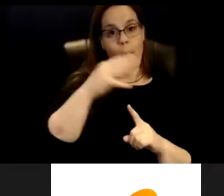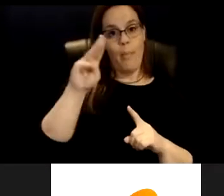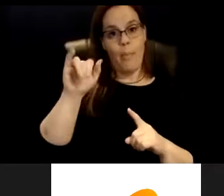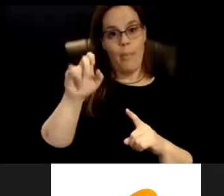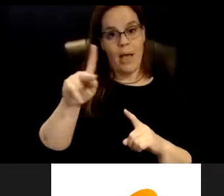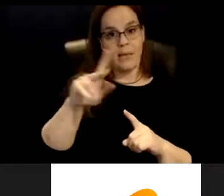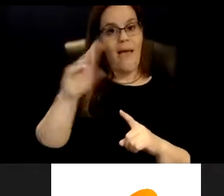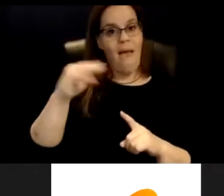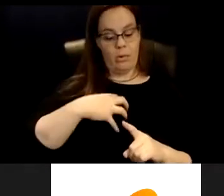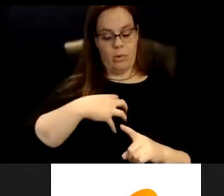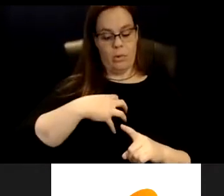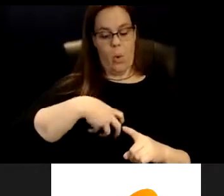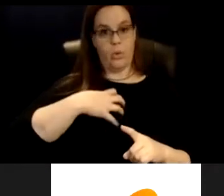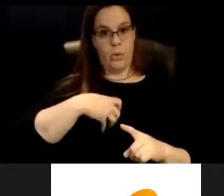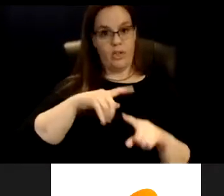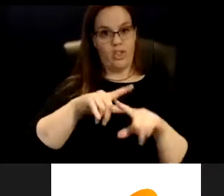because